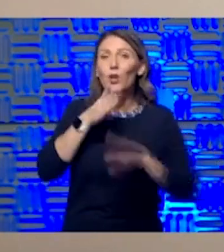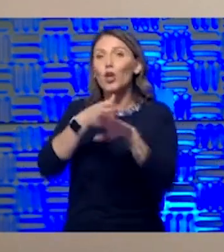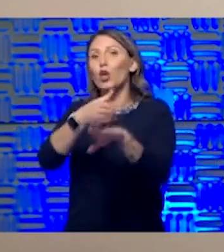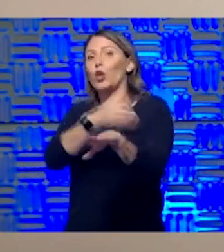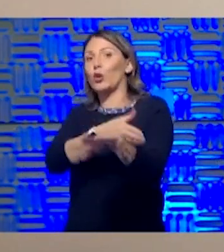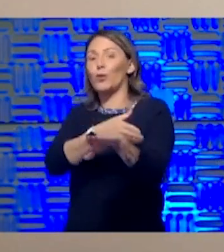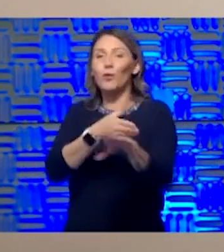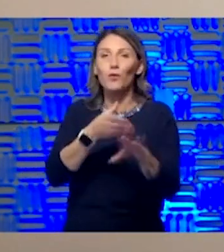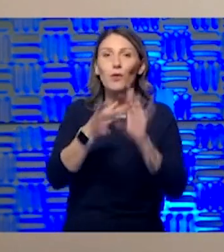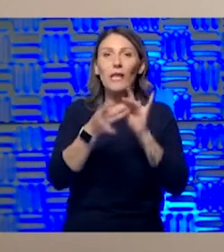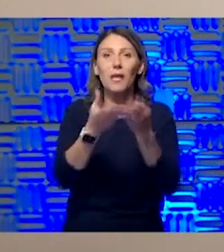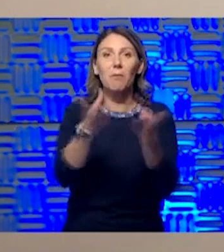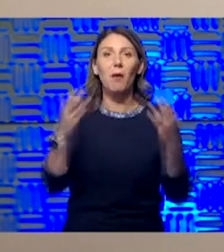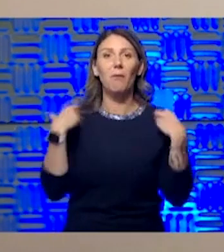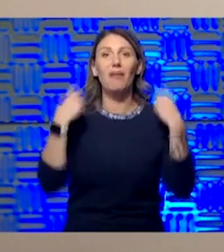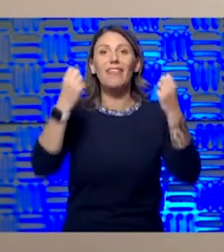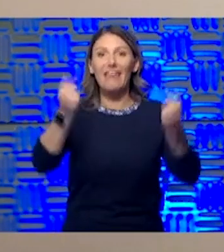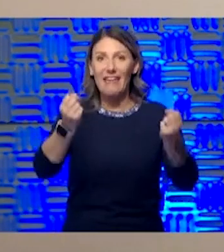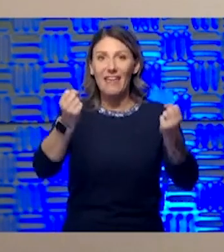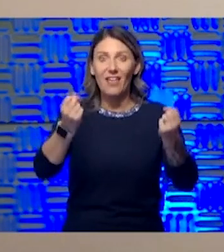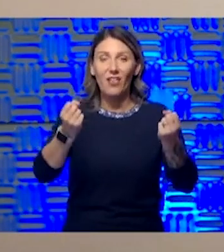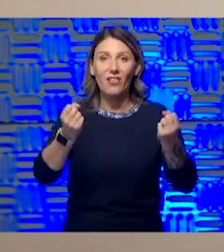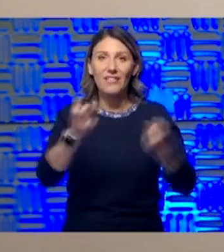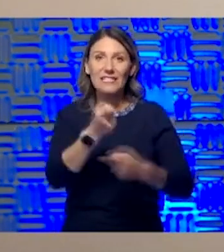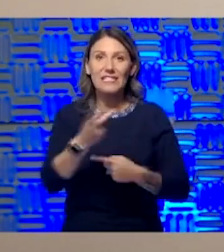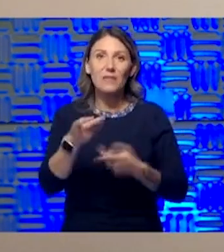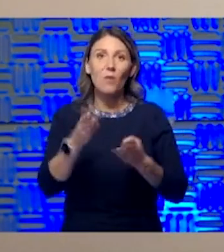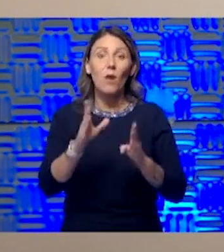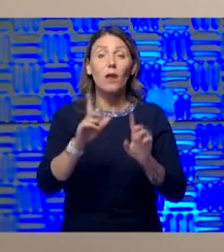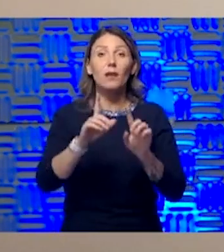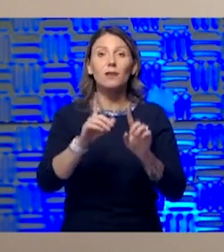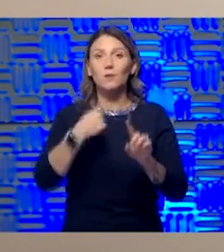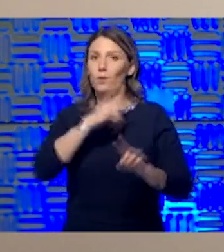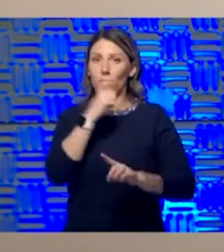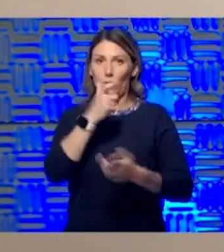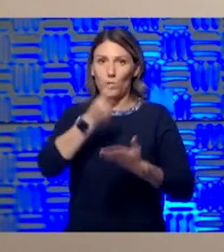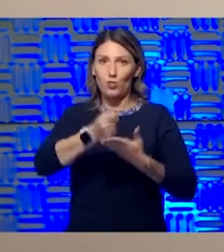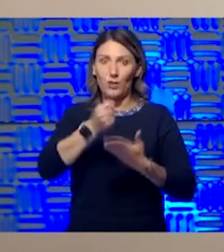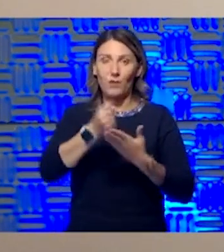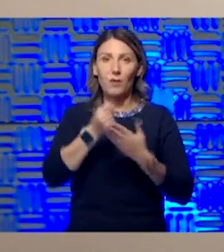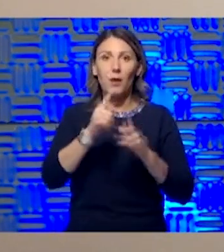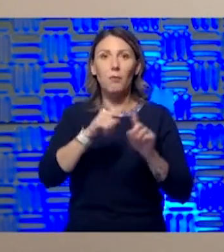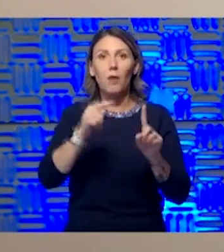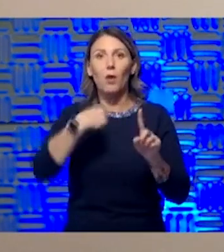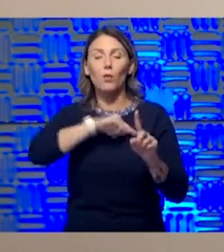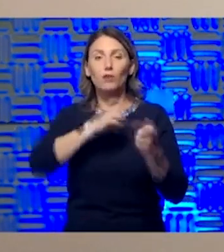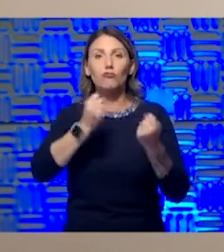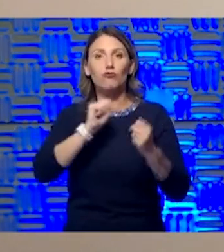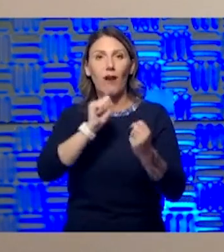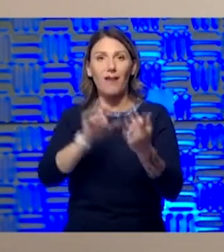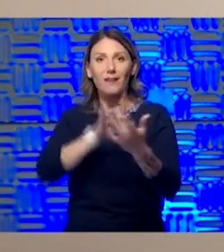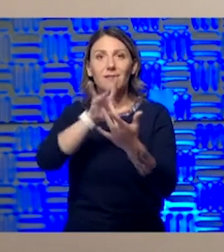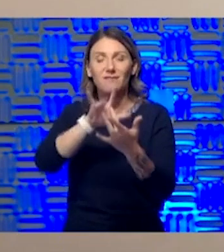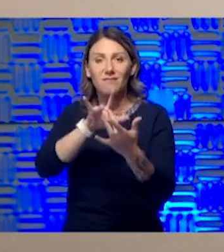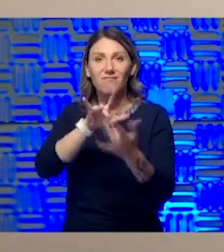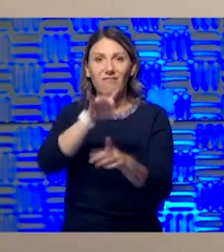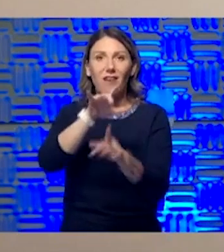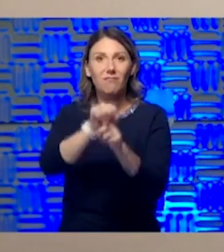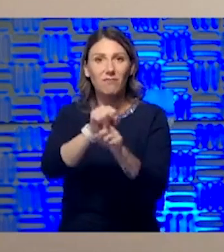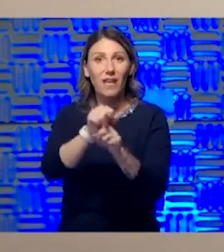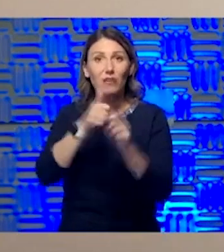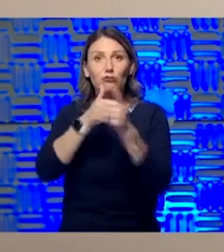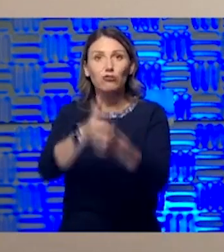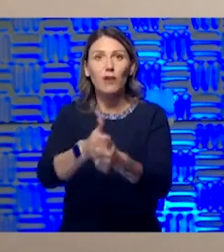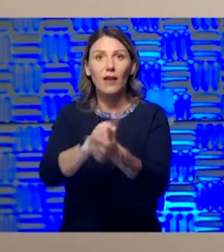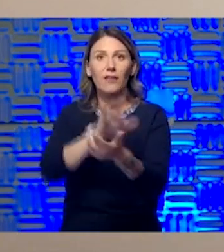public health side in some ways. Of course, we don't do treatment, but we're trying to detect cases and we're trying to track the context